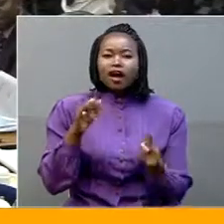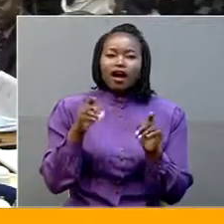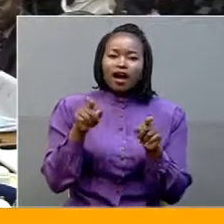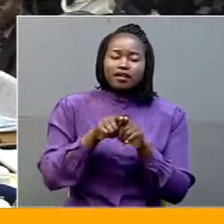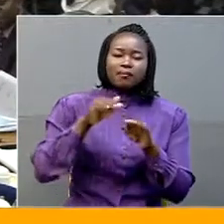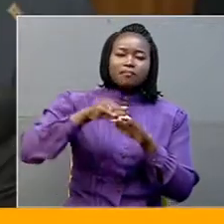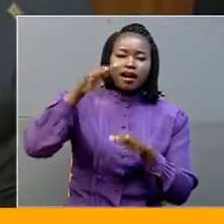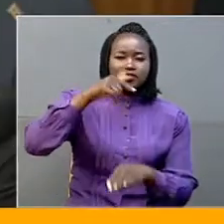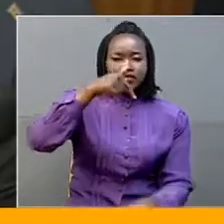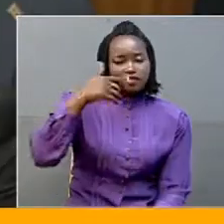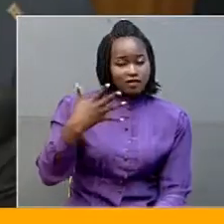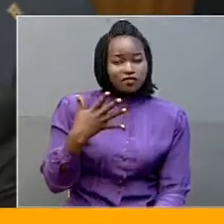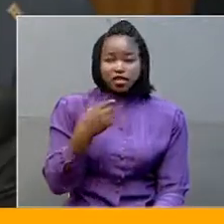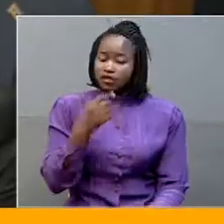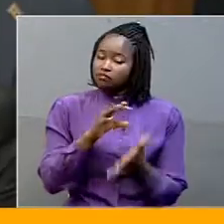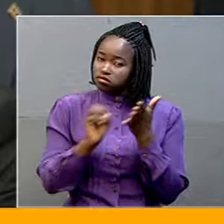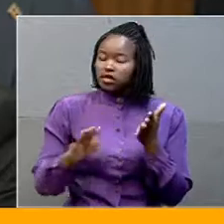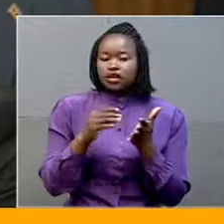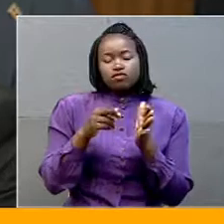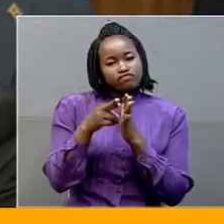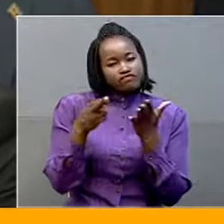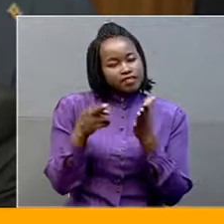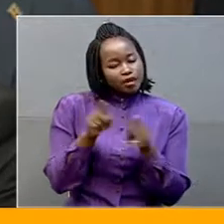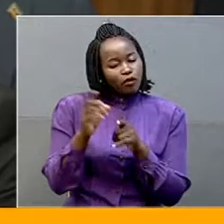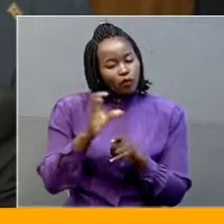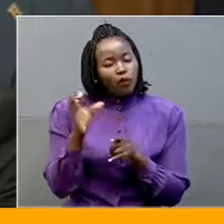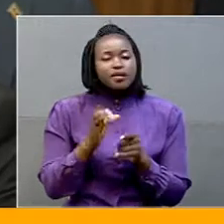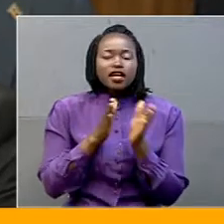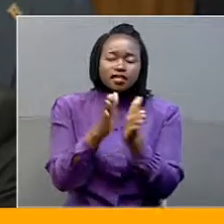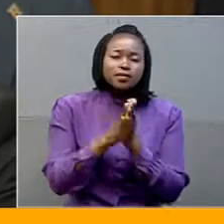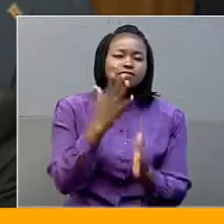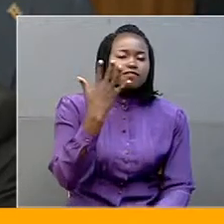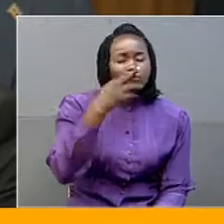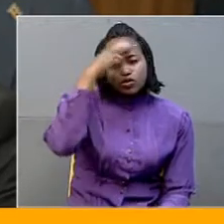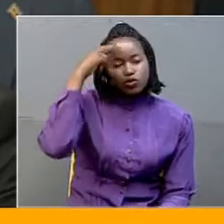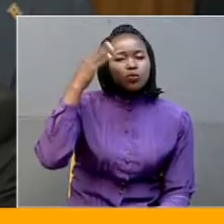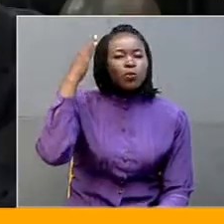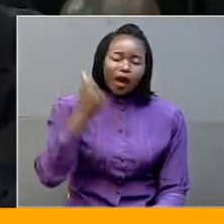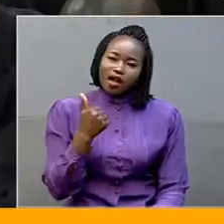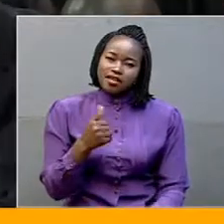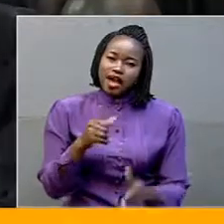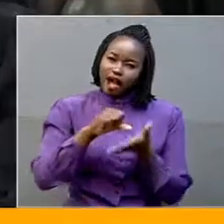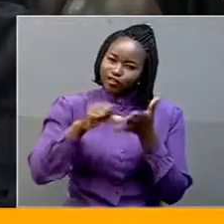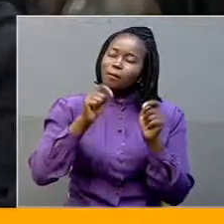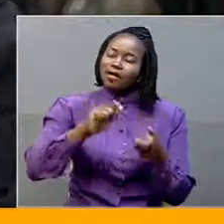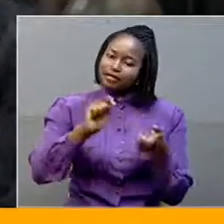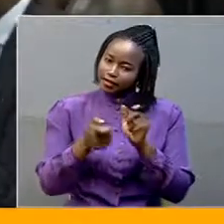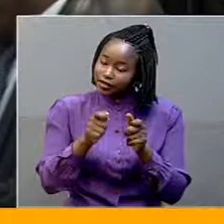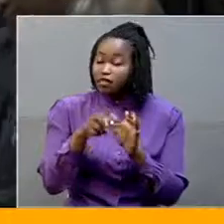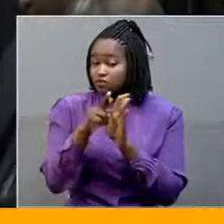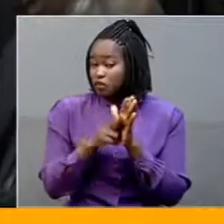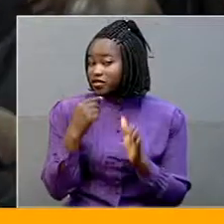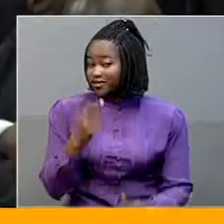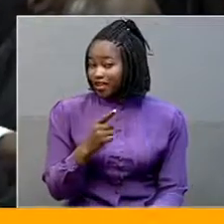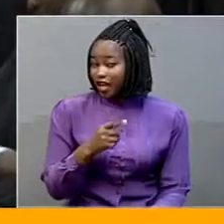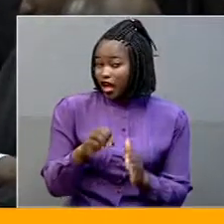election, the committee report outlines five reasons why the article in its current form should be amended. The report says that